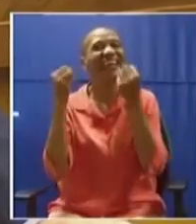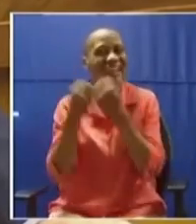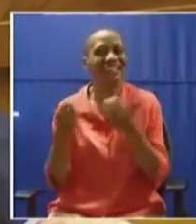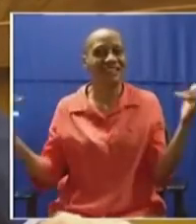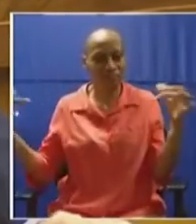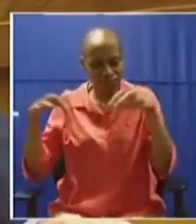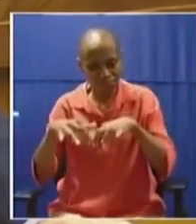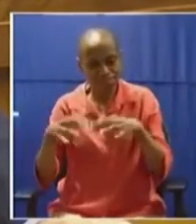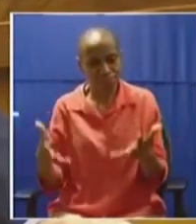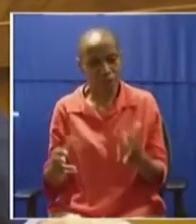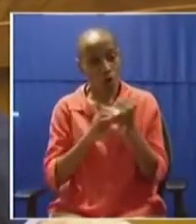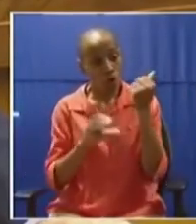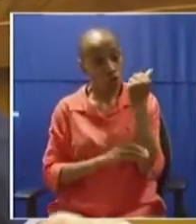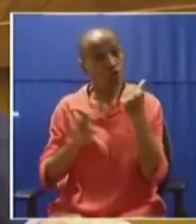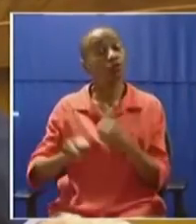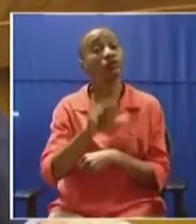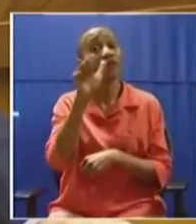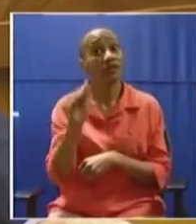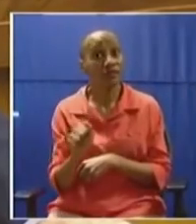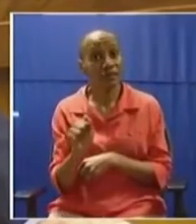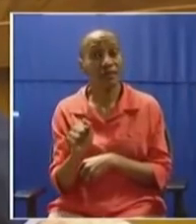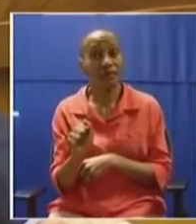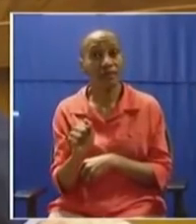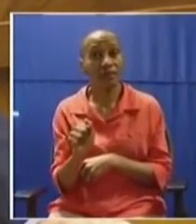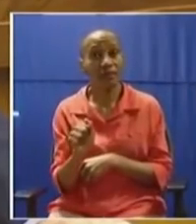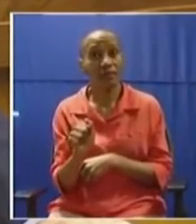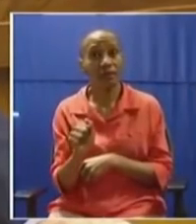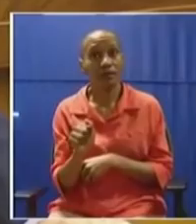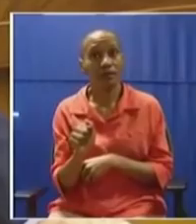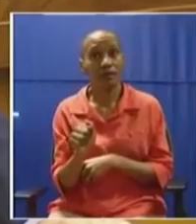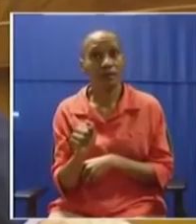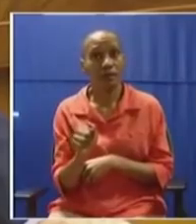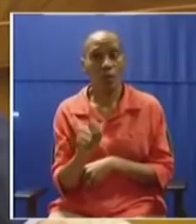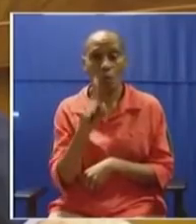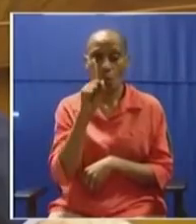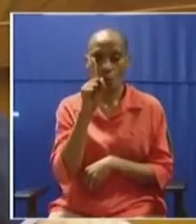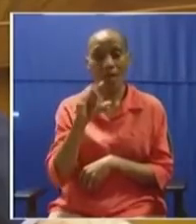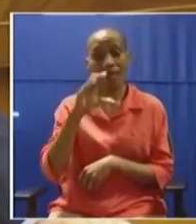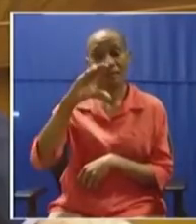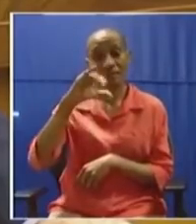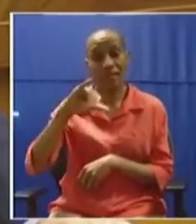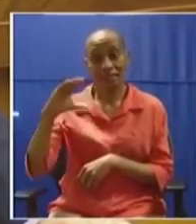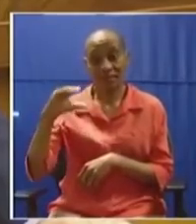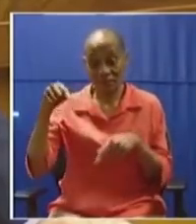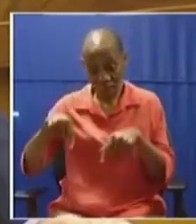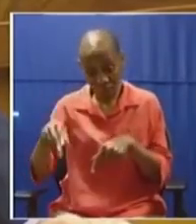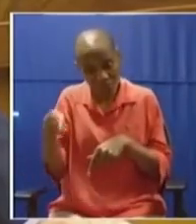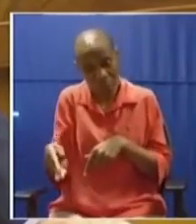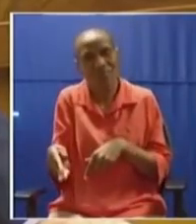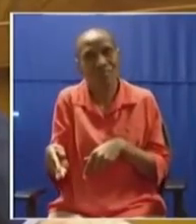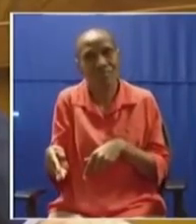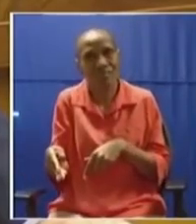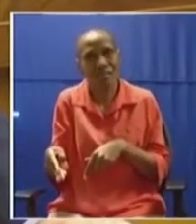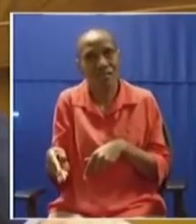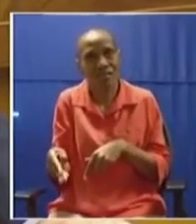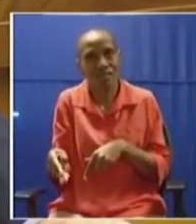According to the Constitution of the Republic of South Africa, there is only one Commander-in-Chief in this house. And that